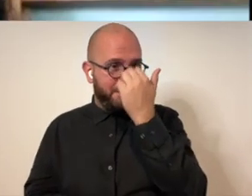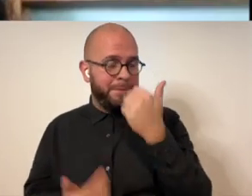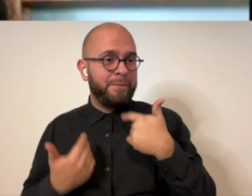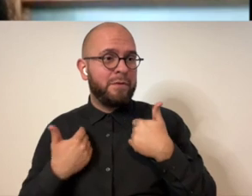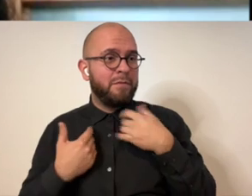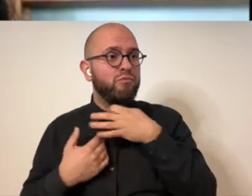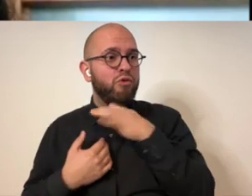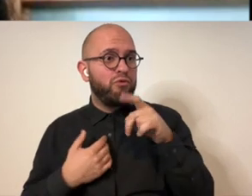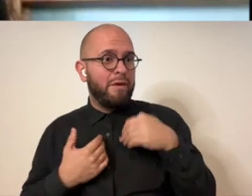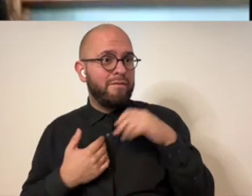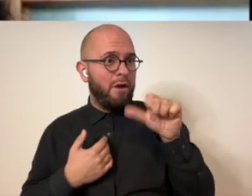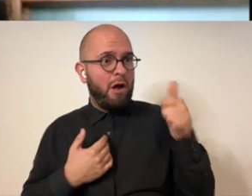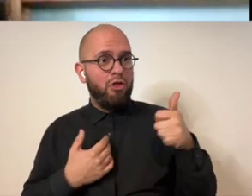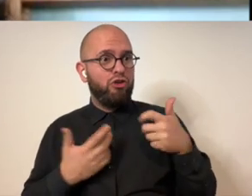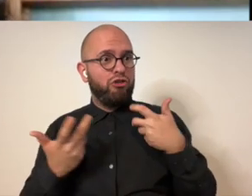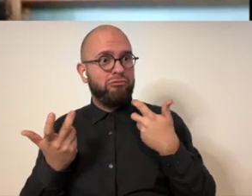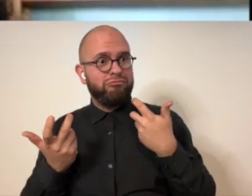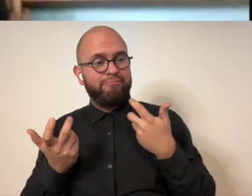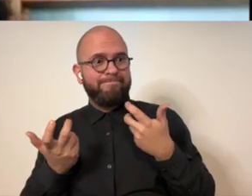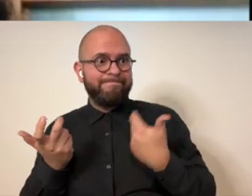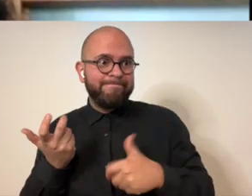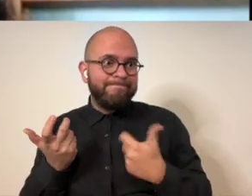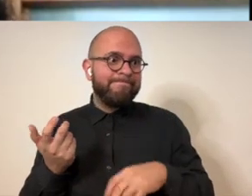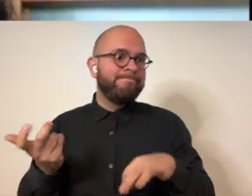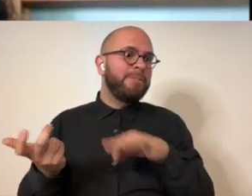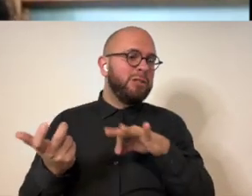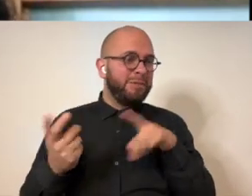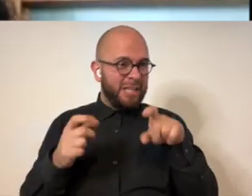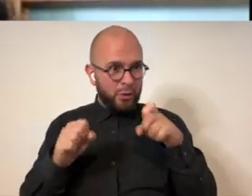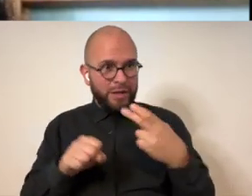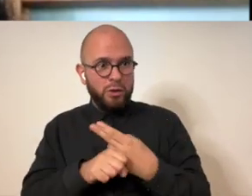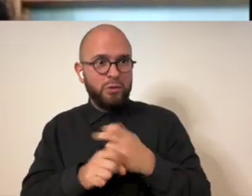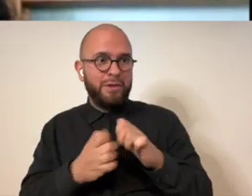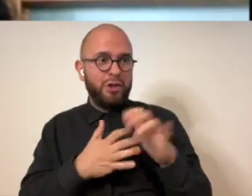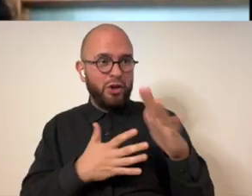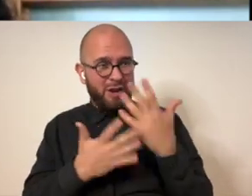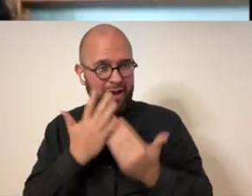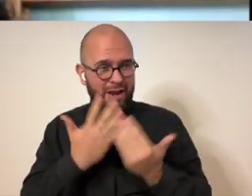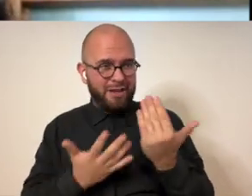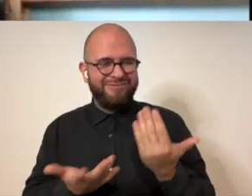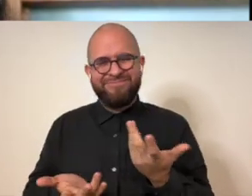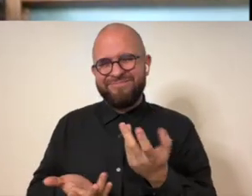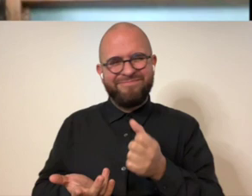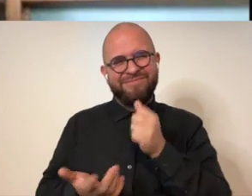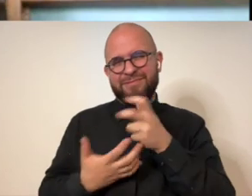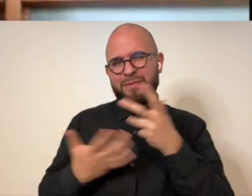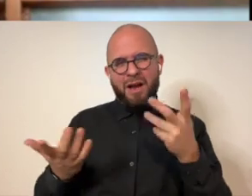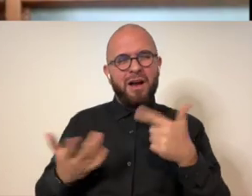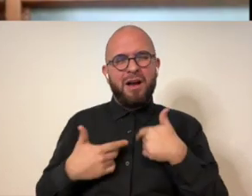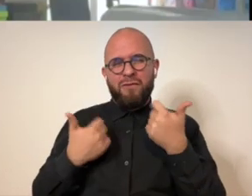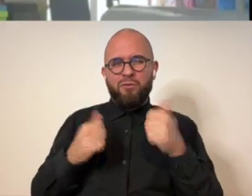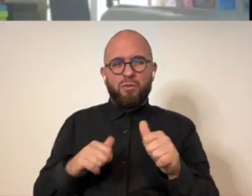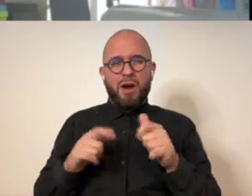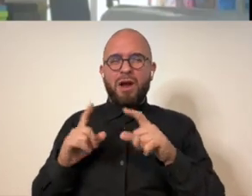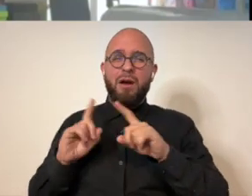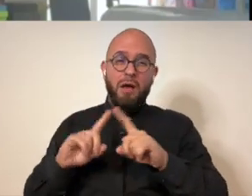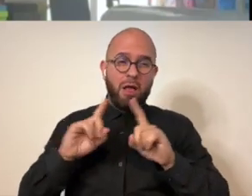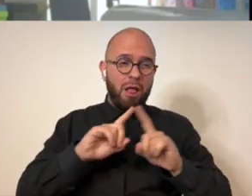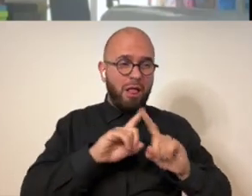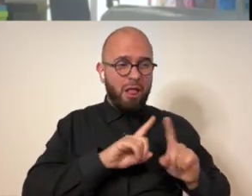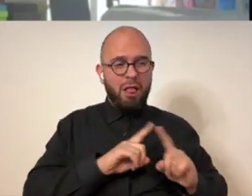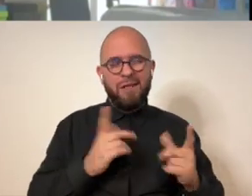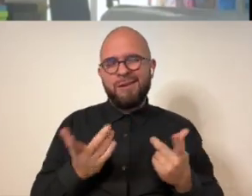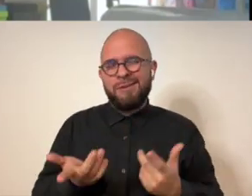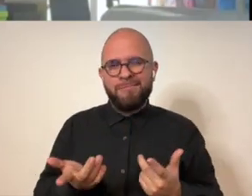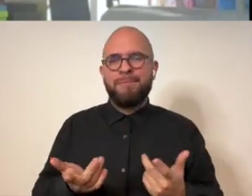instruments that you can use or want to use that work with the way your hands are now not so much i mean